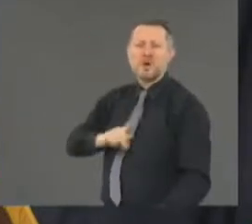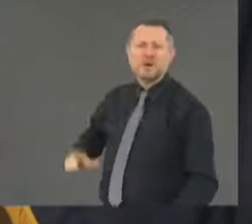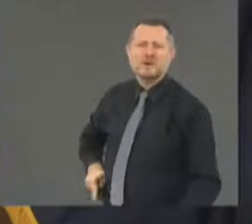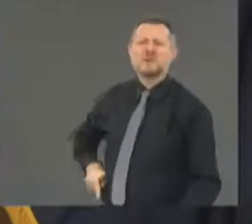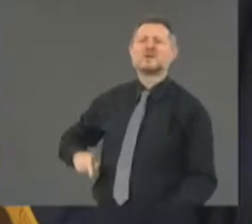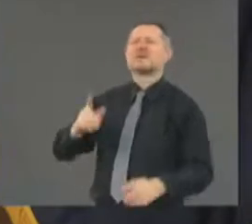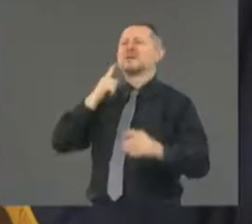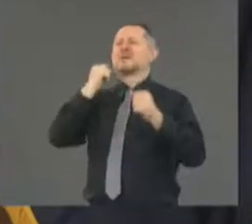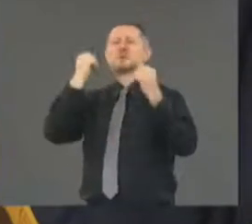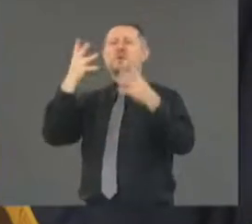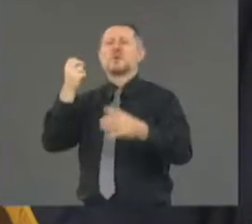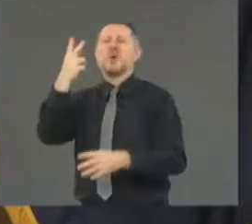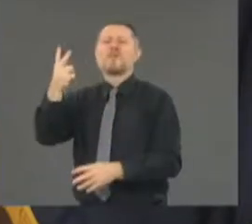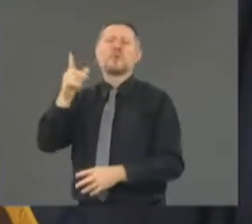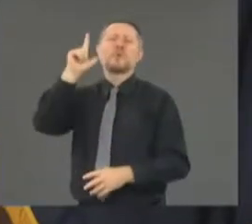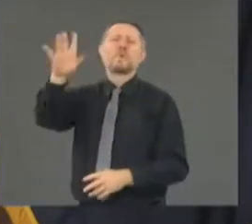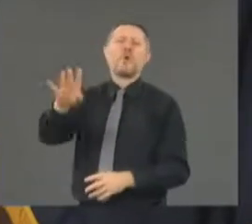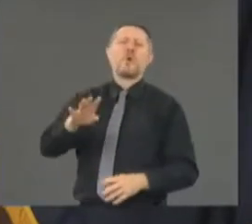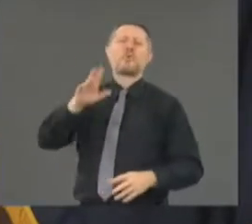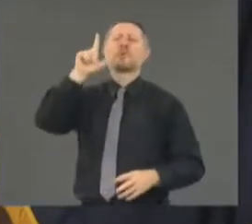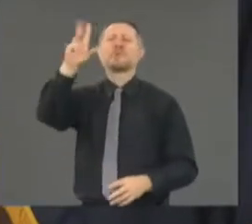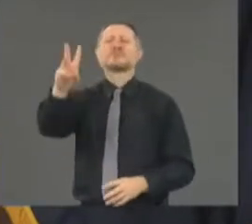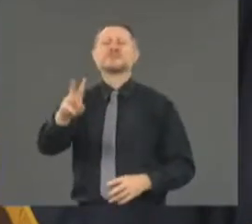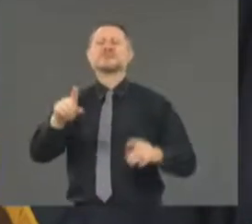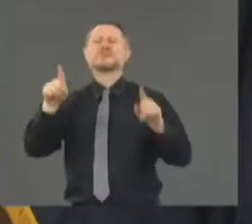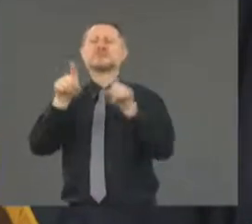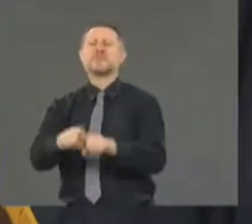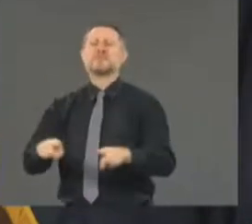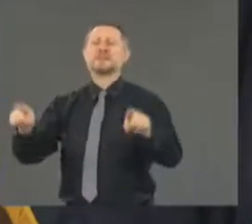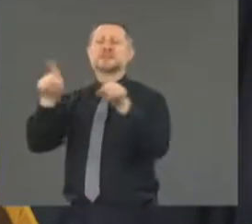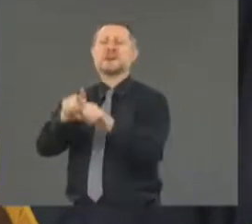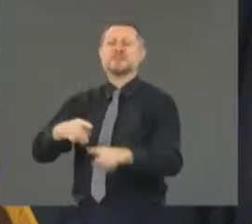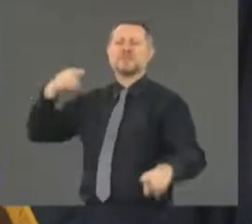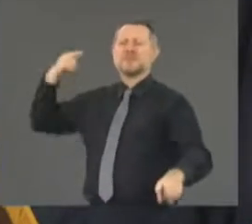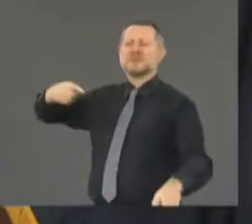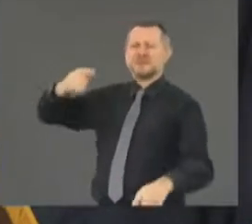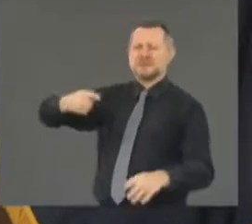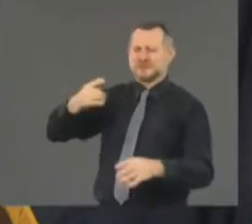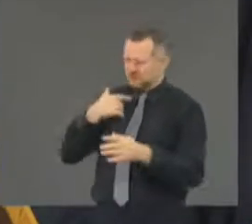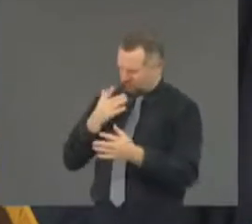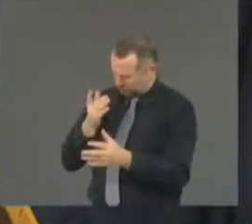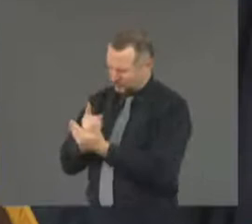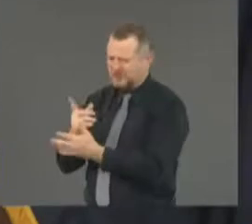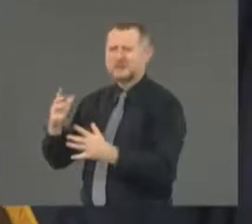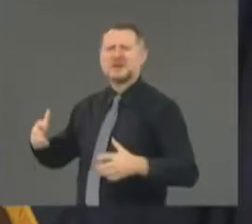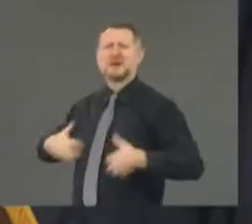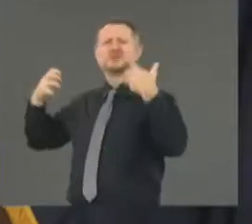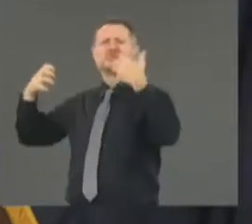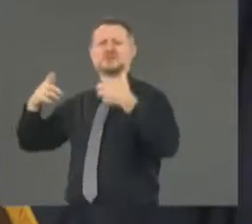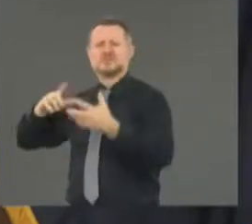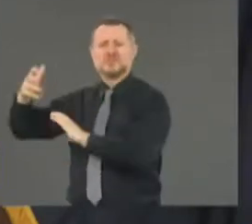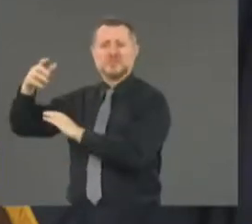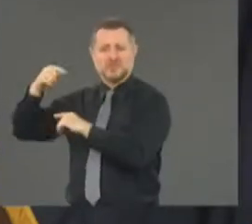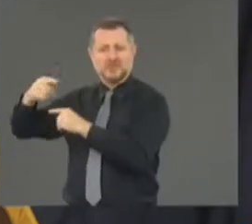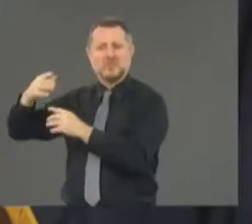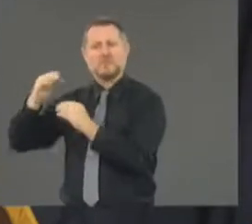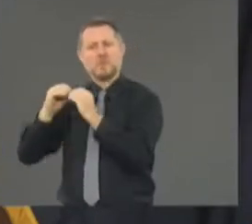of the same case. Righteous indignation. It's more systemic racism.